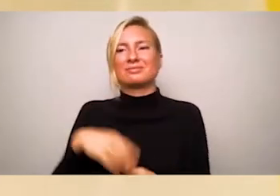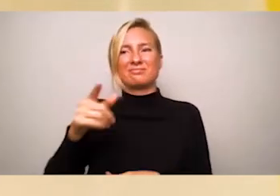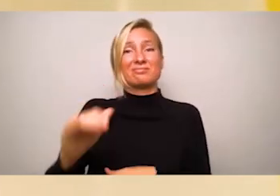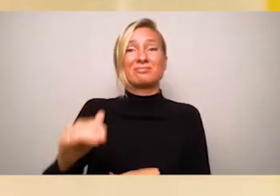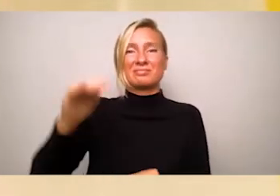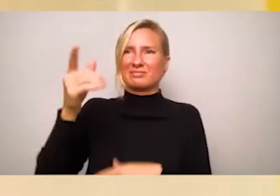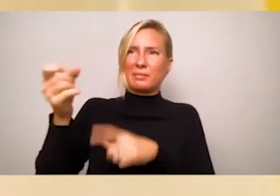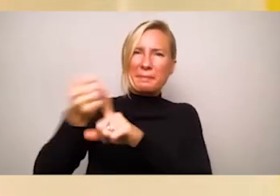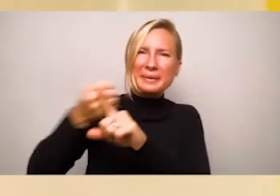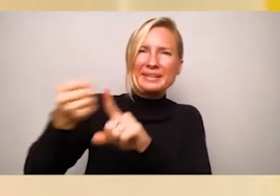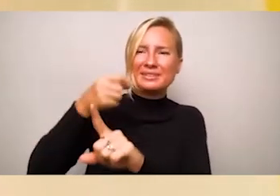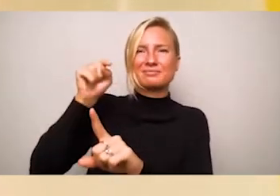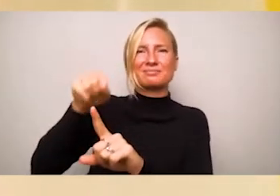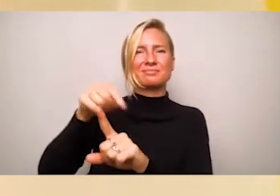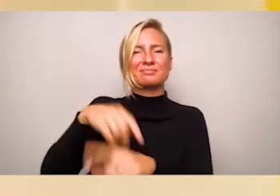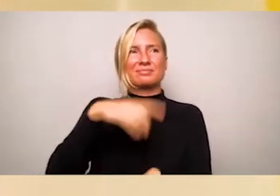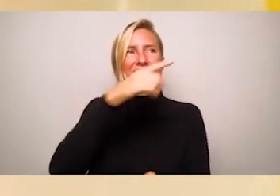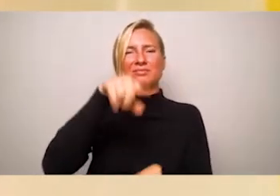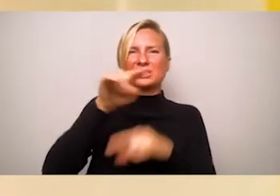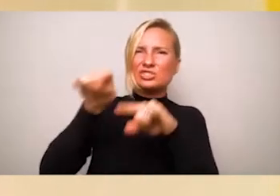him for humiliation every day.